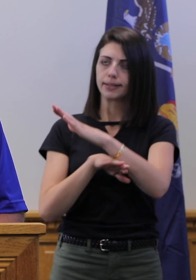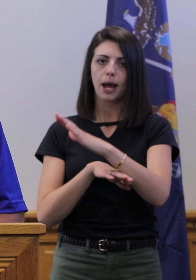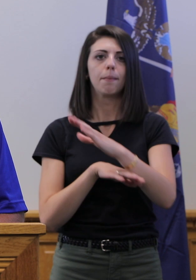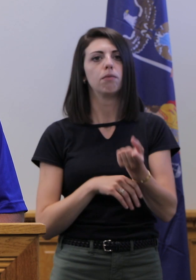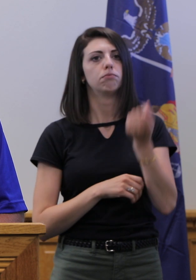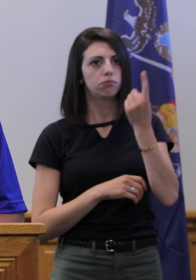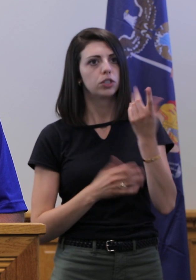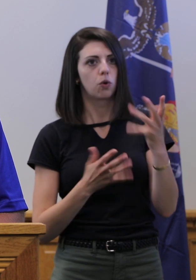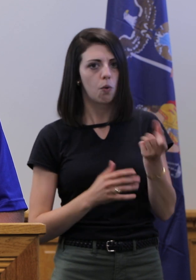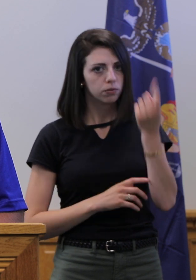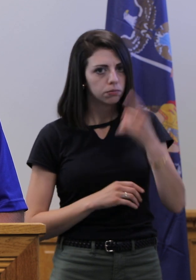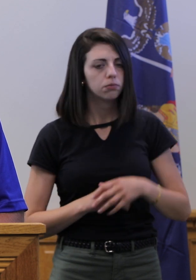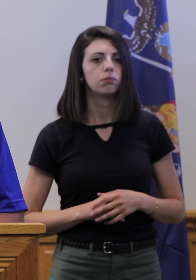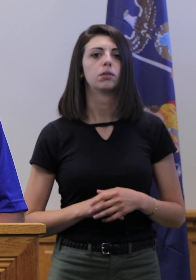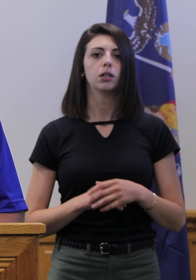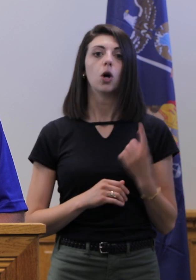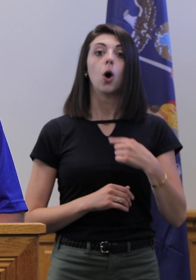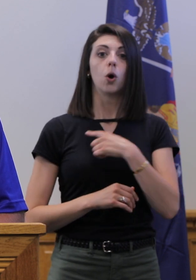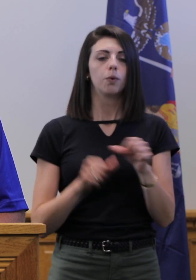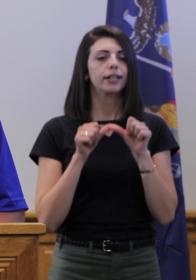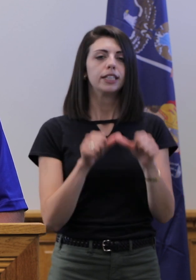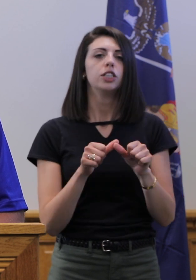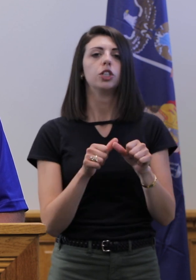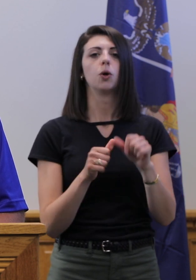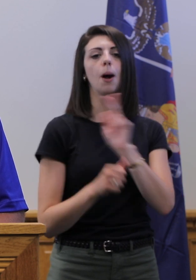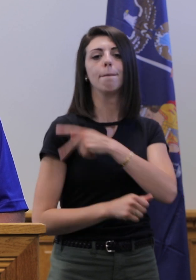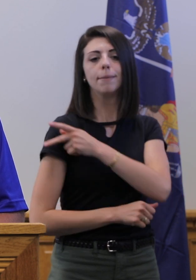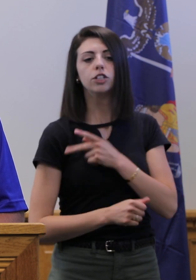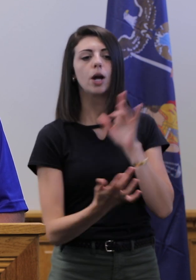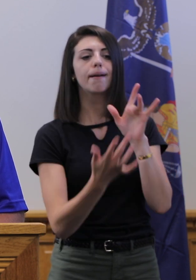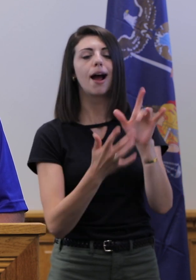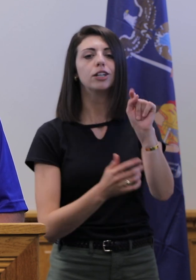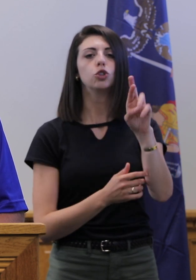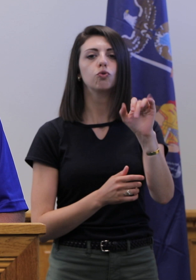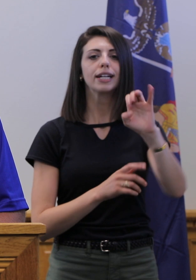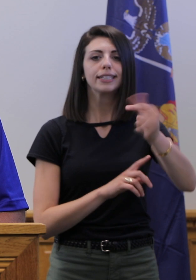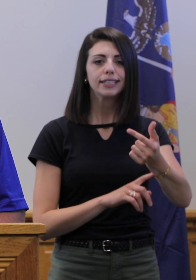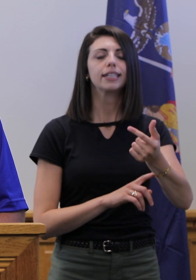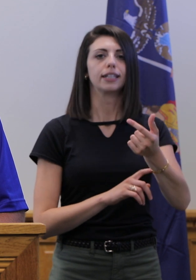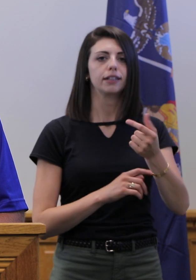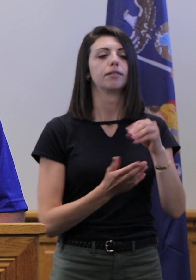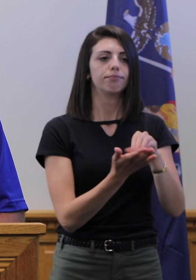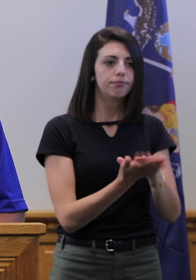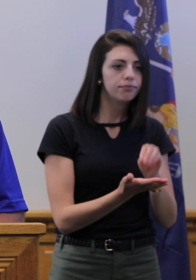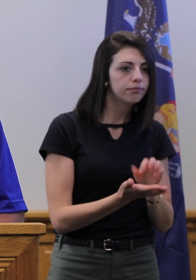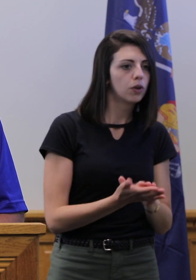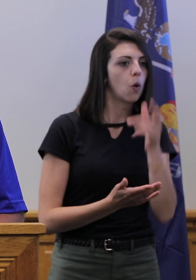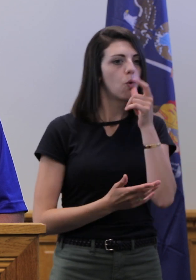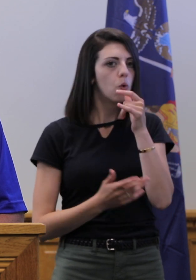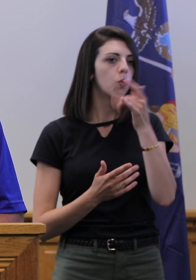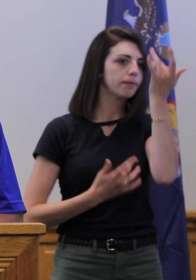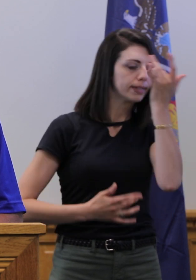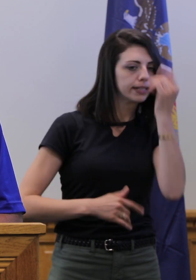continues to work on testing, patient contact tracing, and tracking COVID cases in the county. And Diane will now give us an